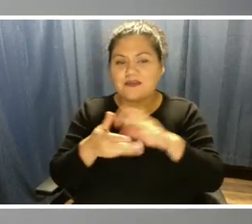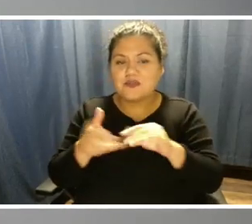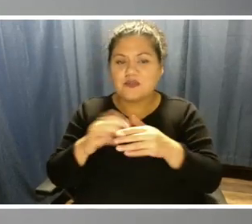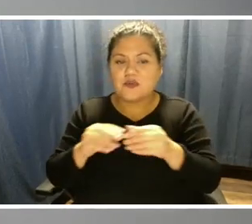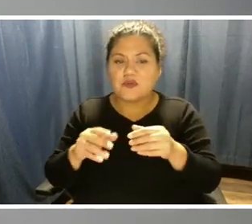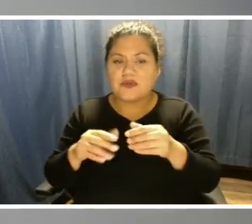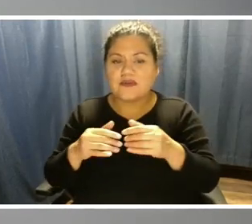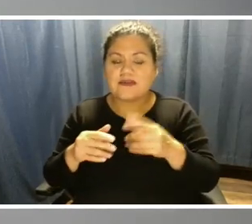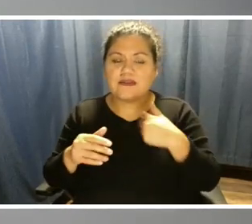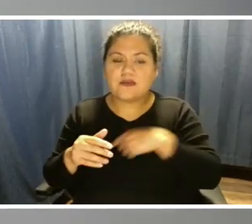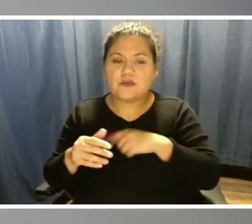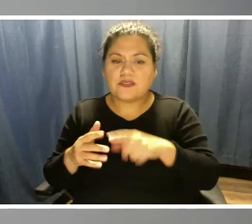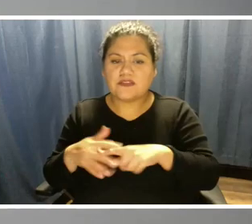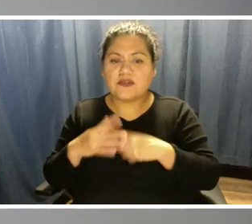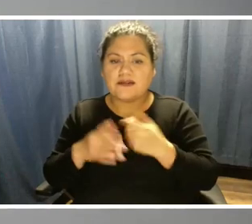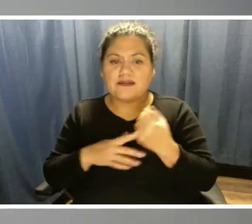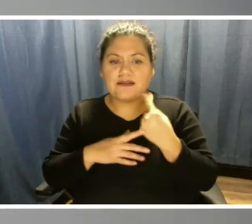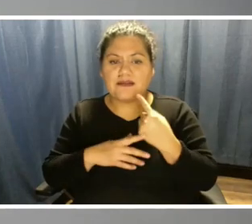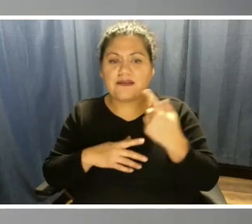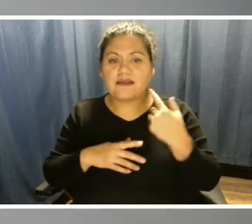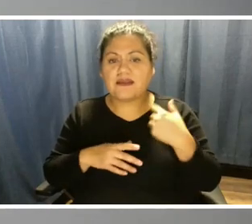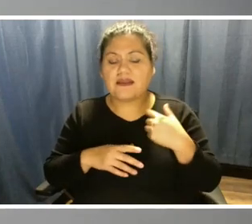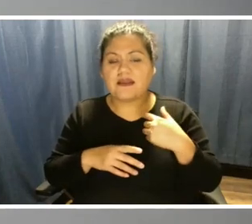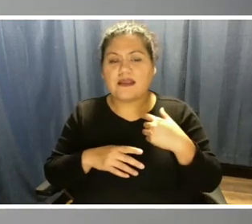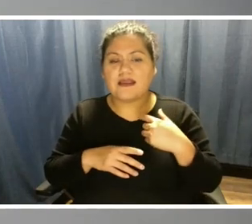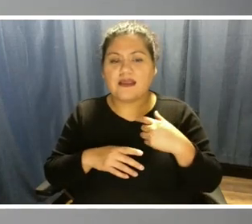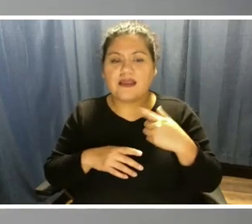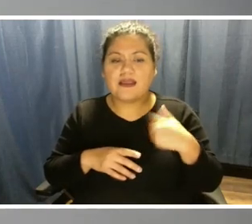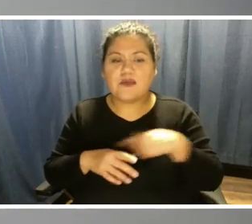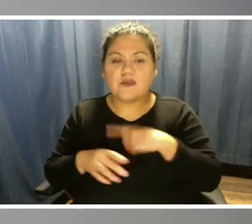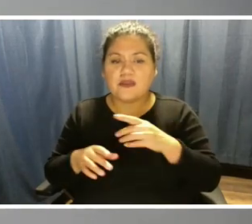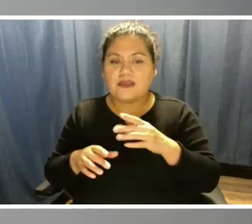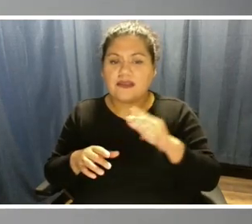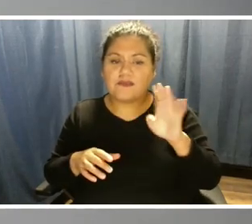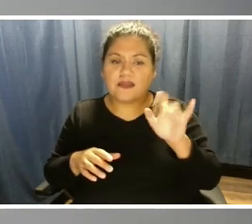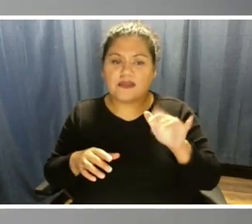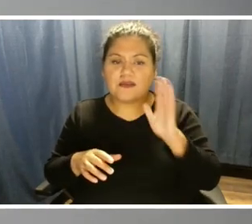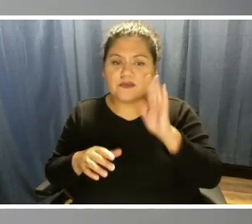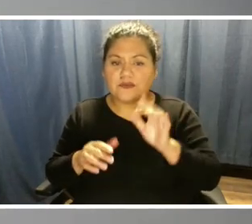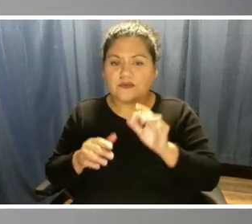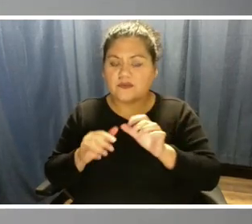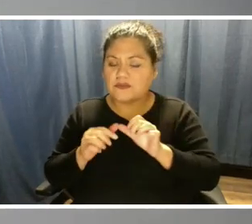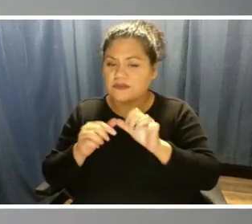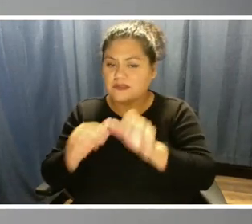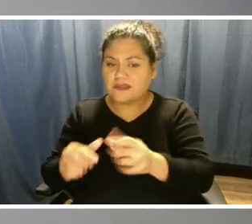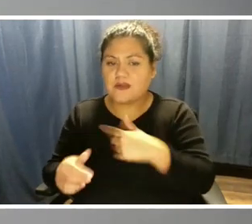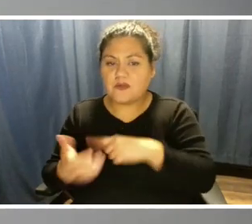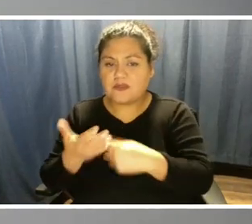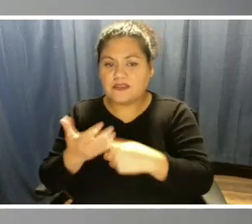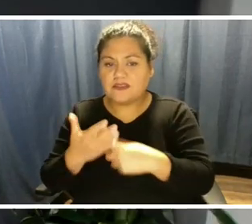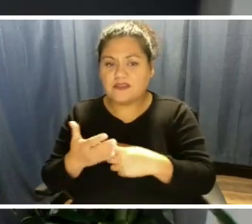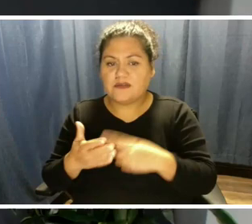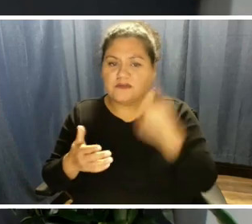ago. And many seems just driving that forward. And we'll kind of continue that discussion, you know, as we go into next year.